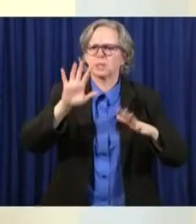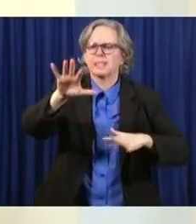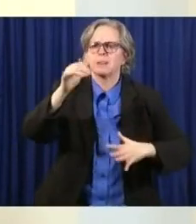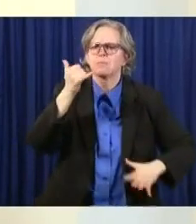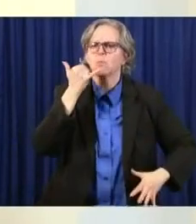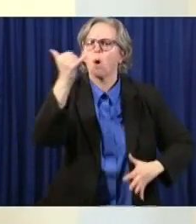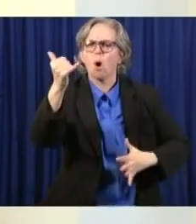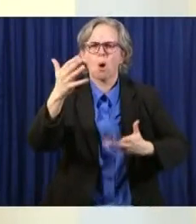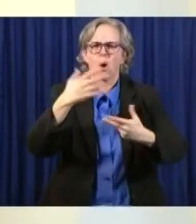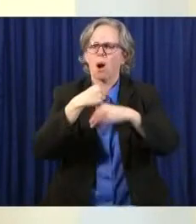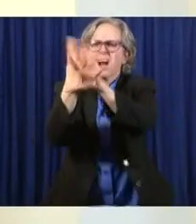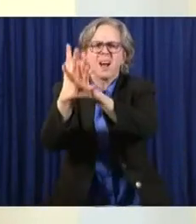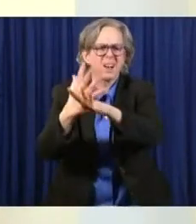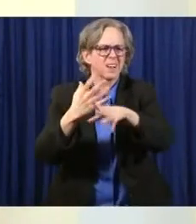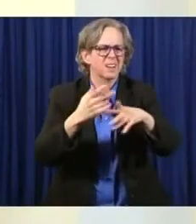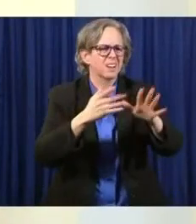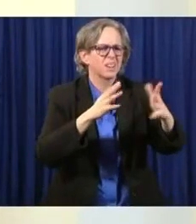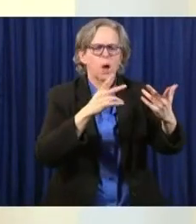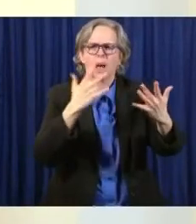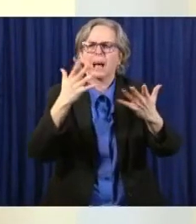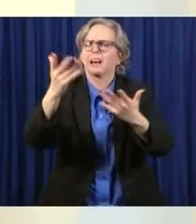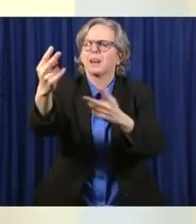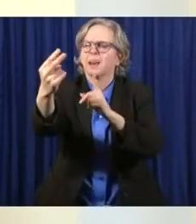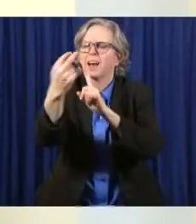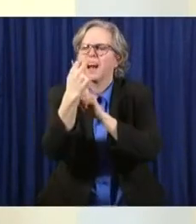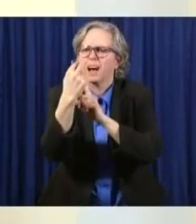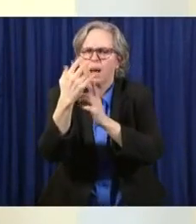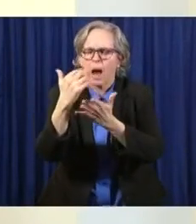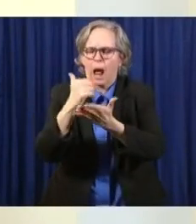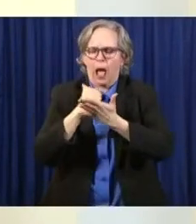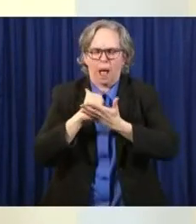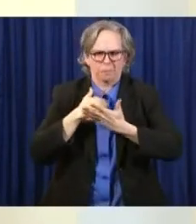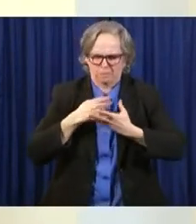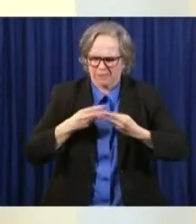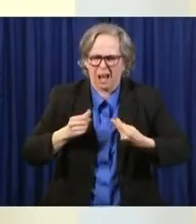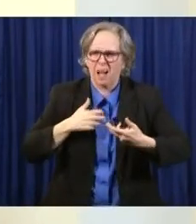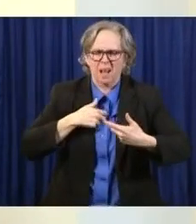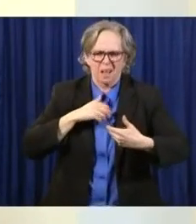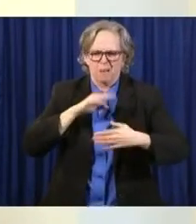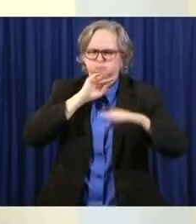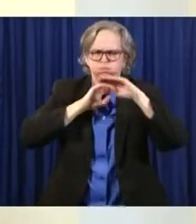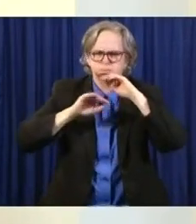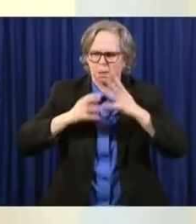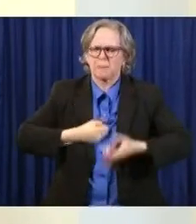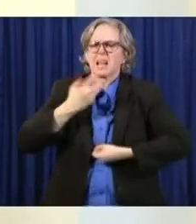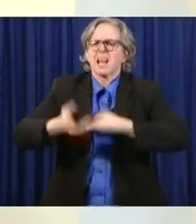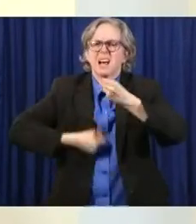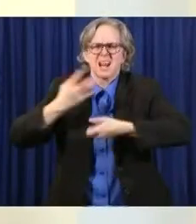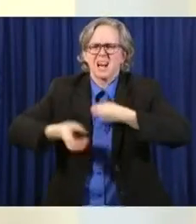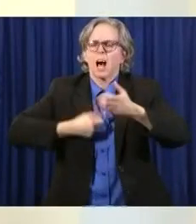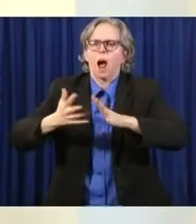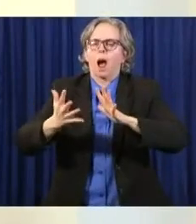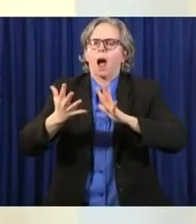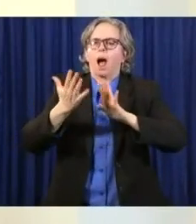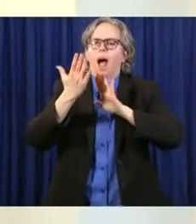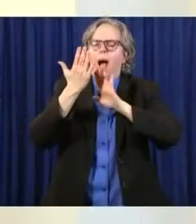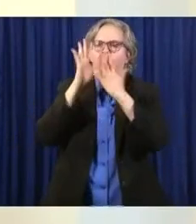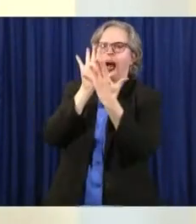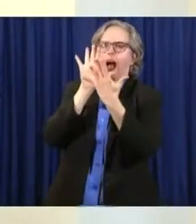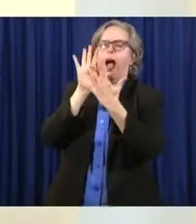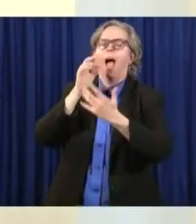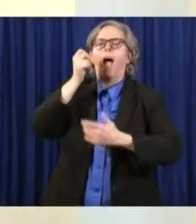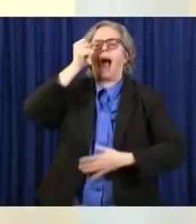trying and problems we're trying to solve. And talking to someone might be that thing that actually helps you make that new innovation or see a new way forward.